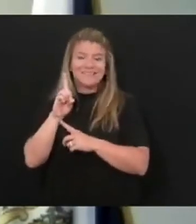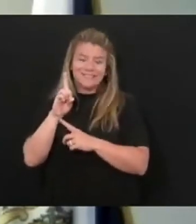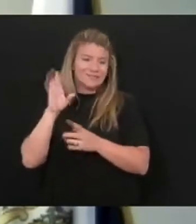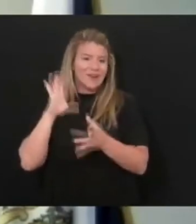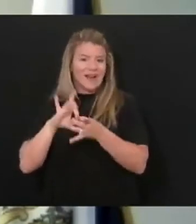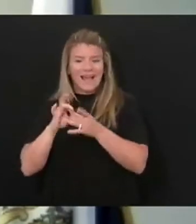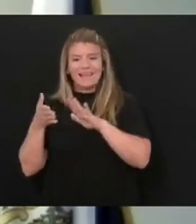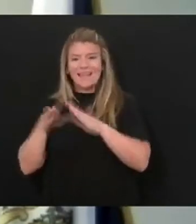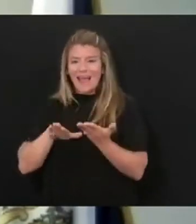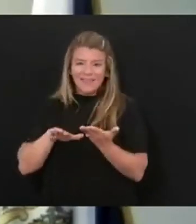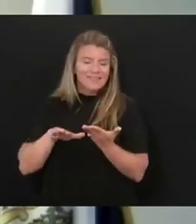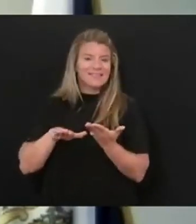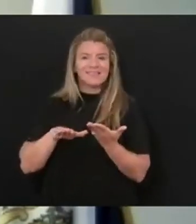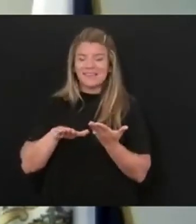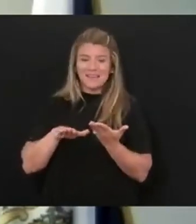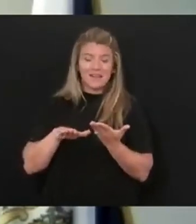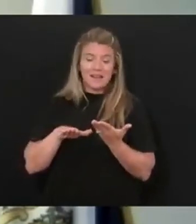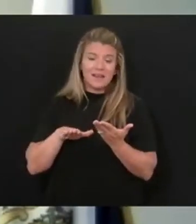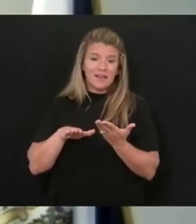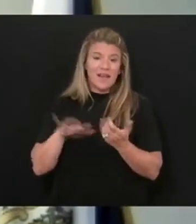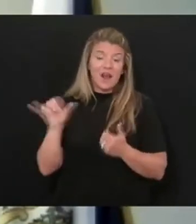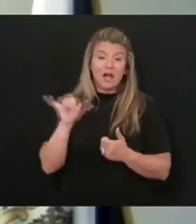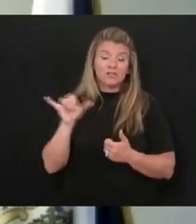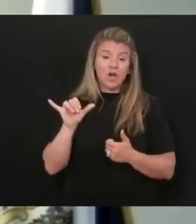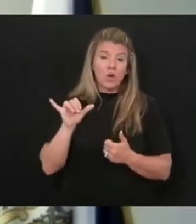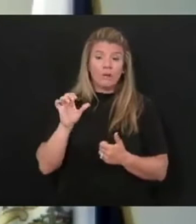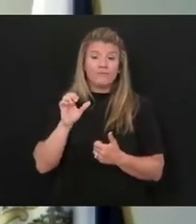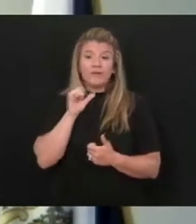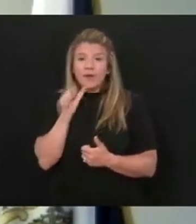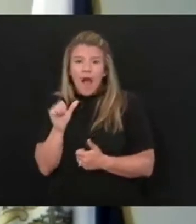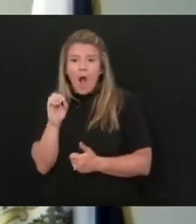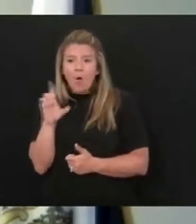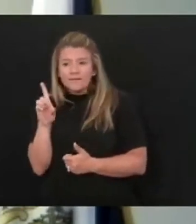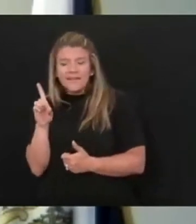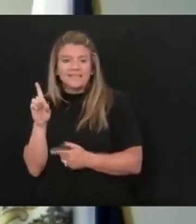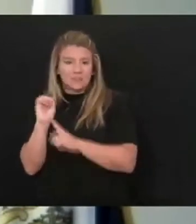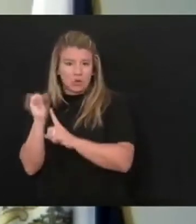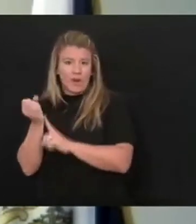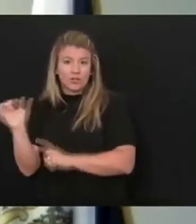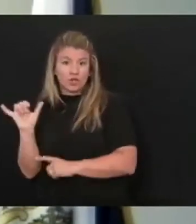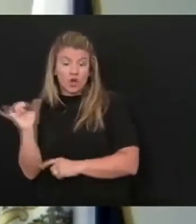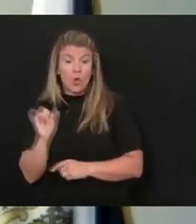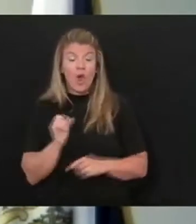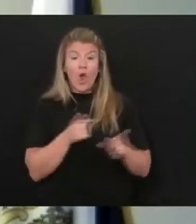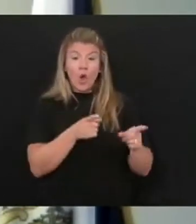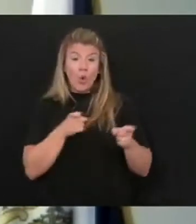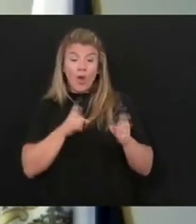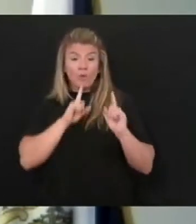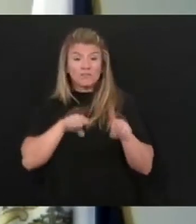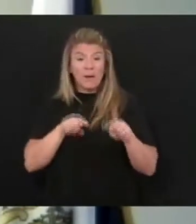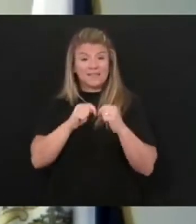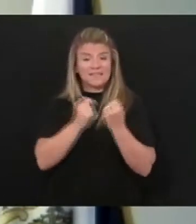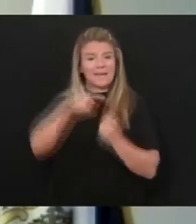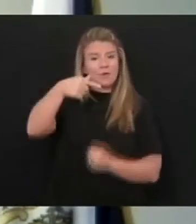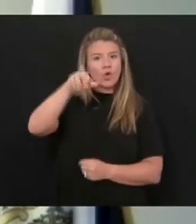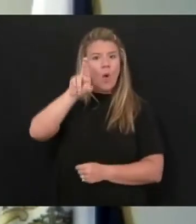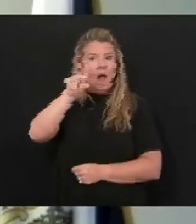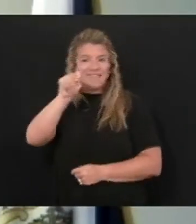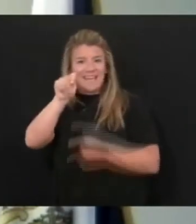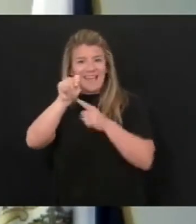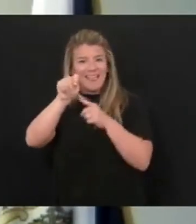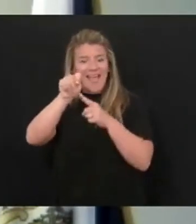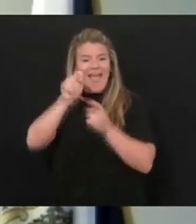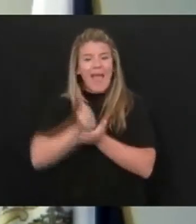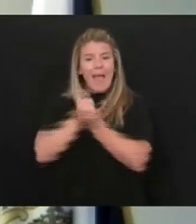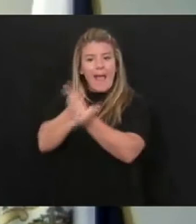And nonfatal overdoses in those counties. Quick response teams, or QRTs, assist individuals who